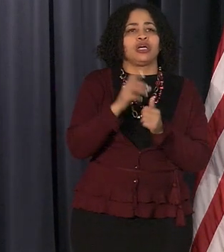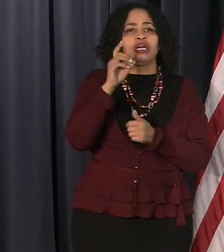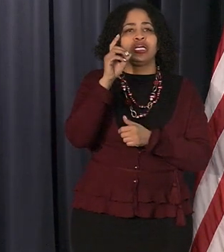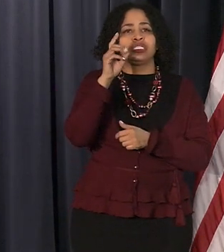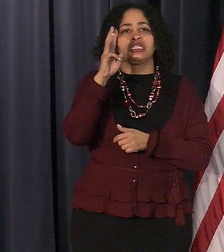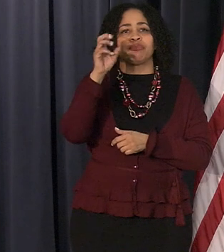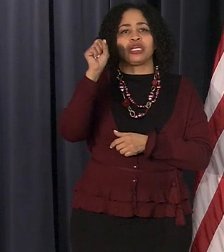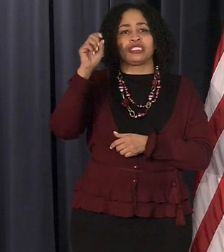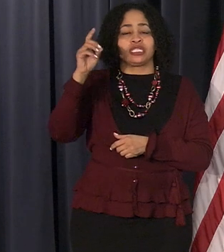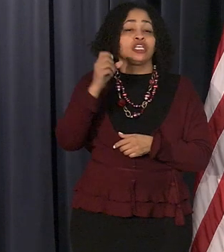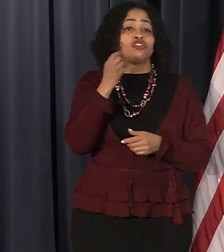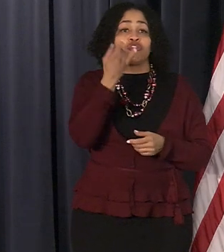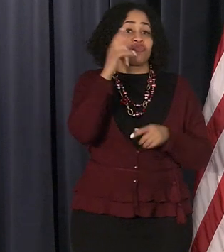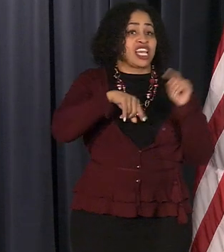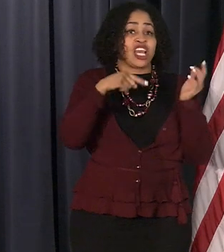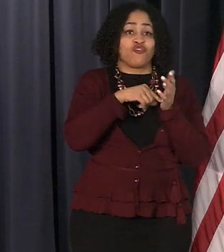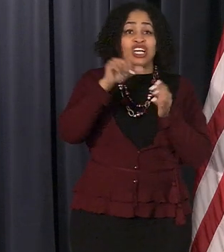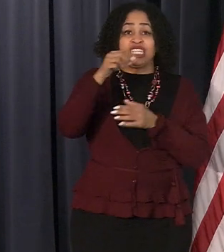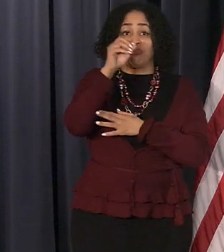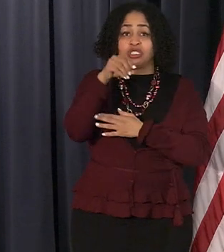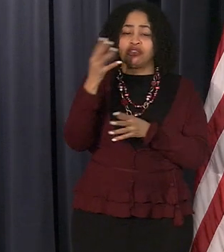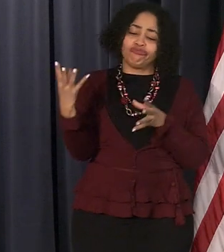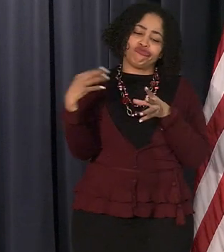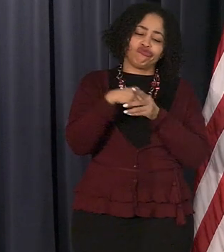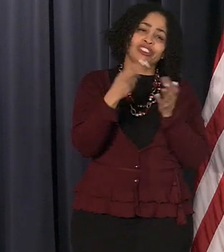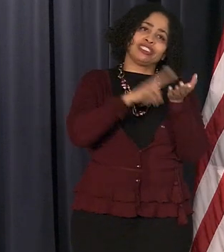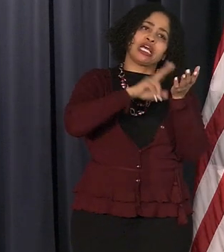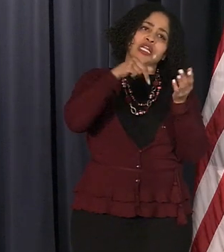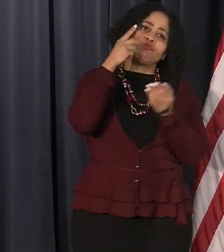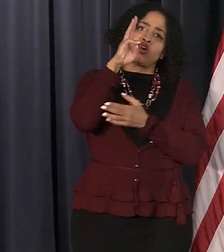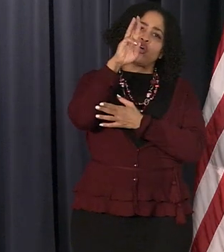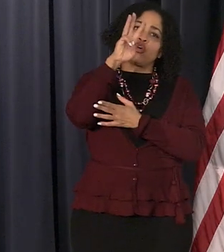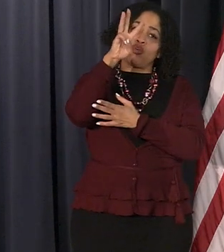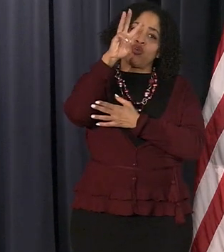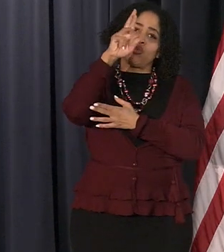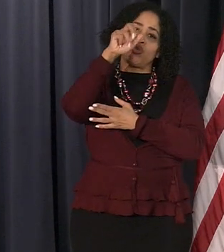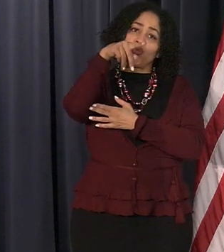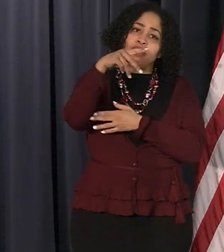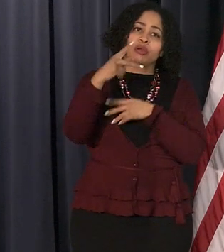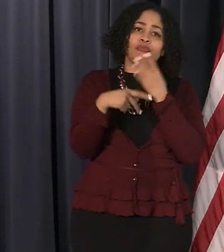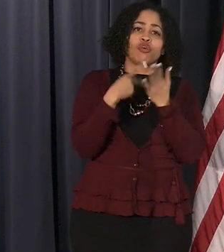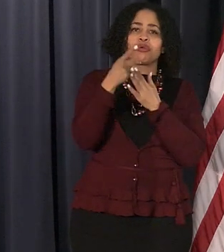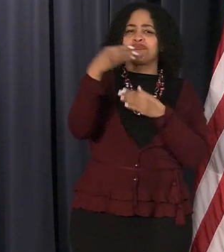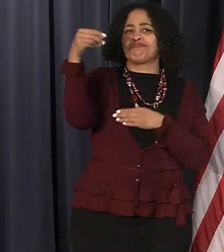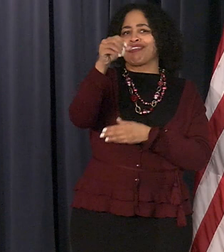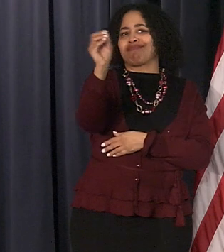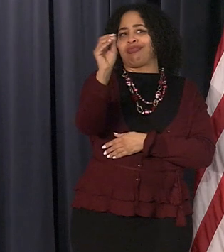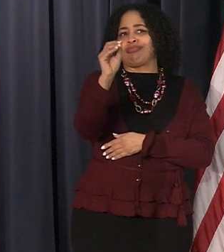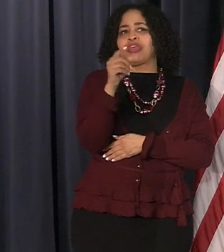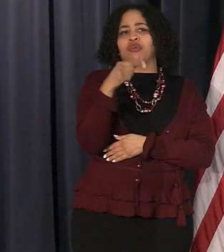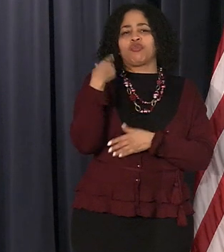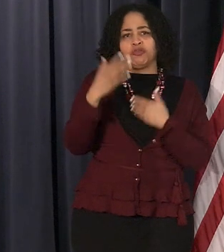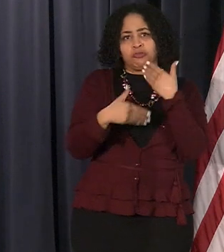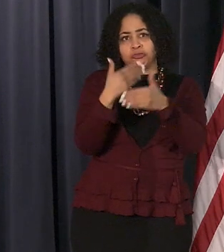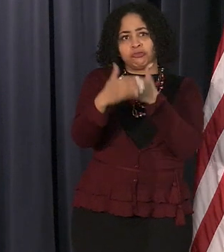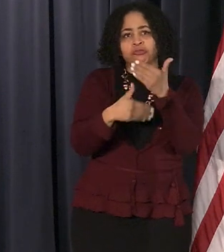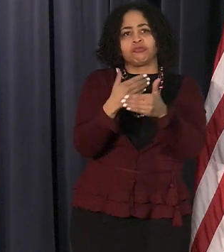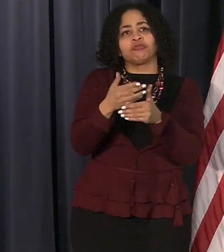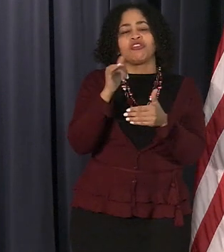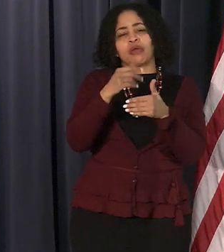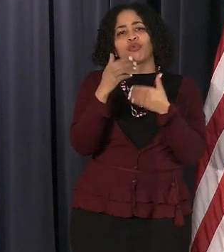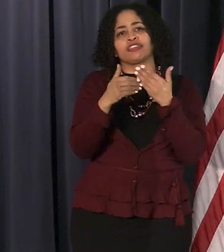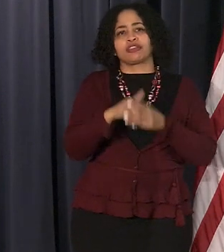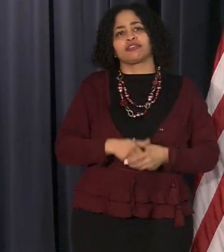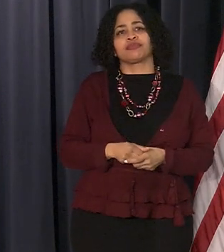can't afford the 10 you can get enrolled in the wrap program and you won't have to pay anything and we will take you through uh that